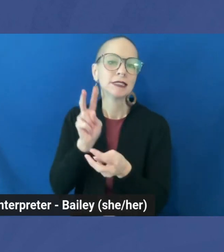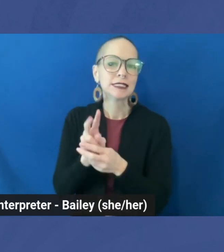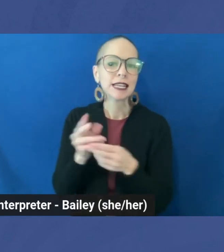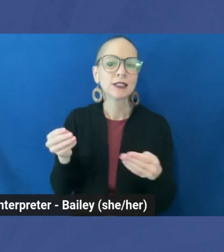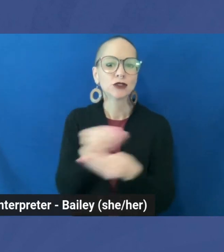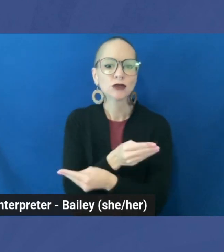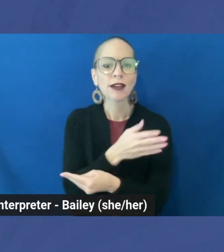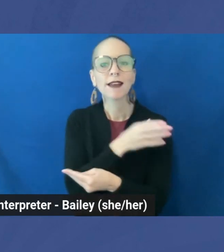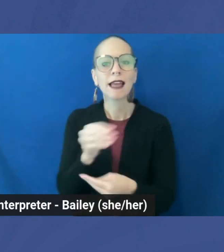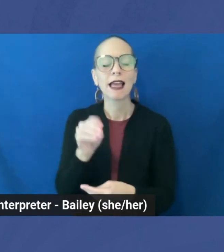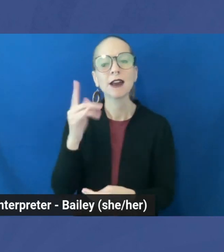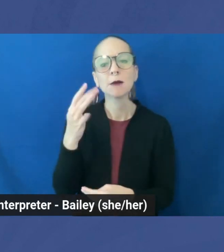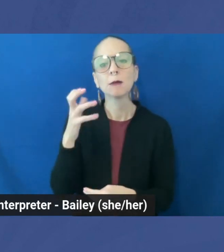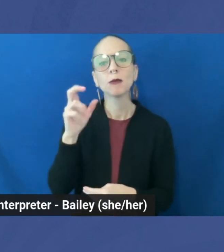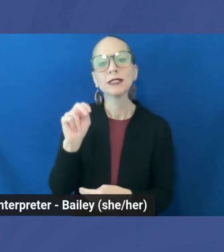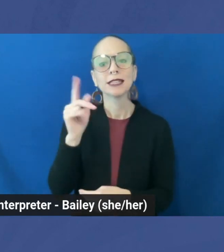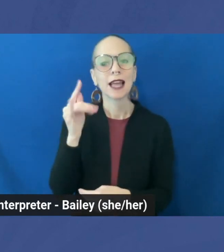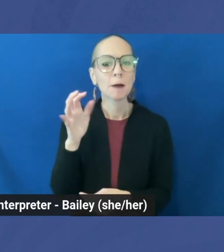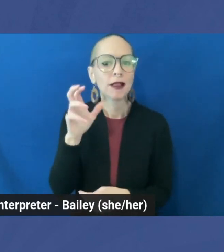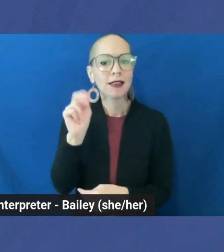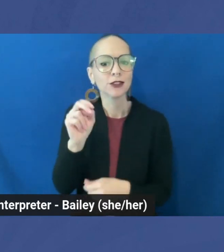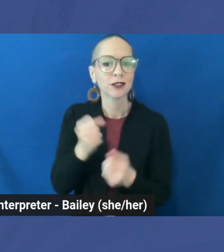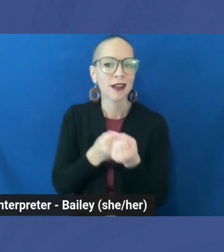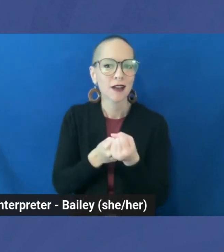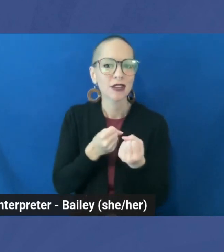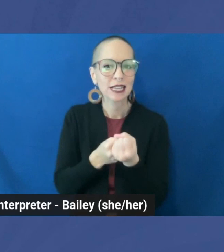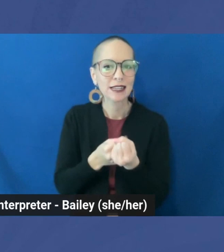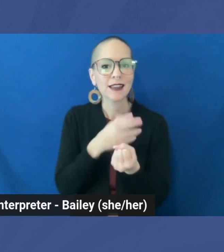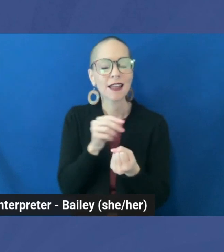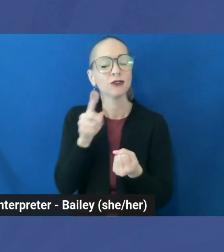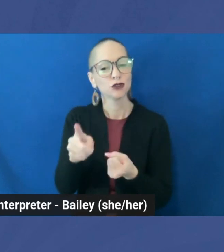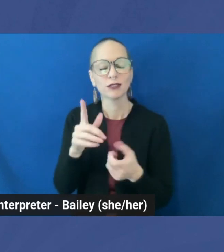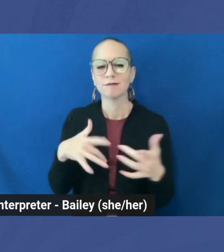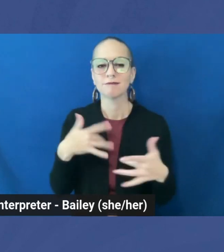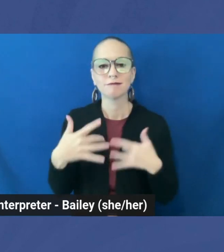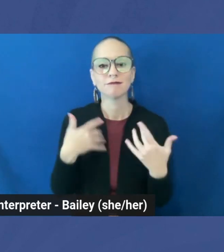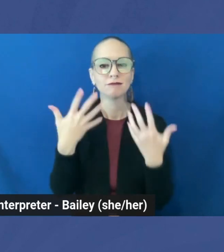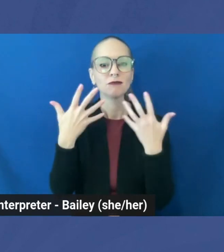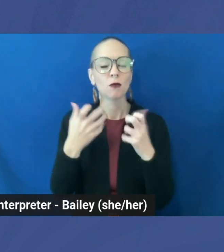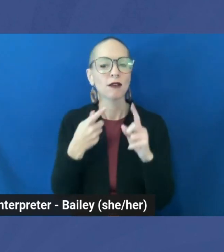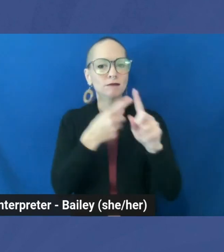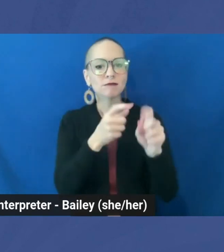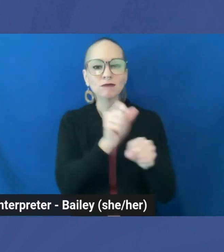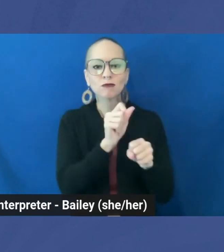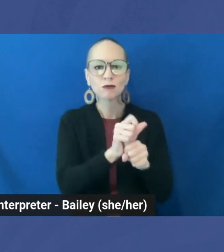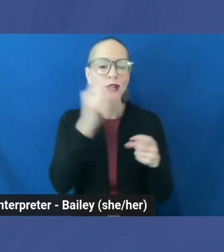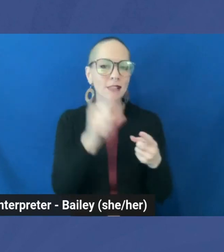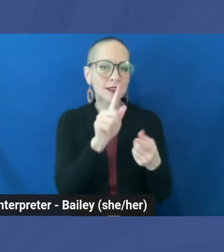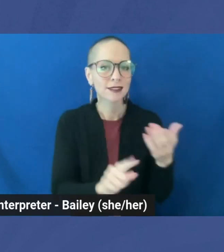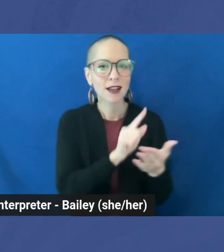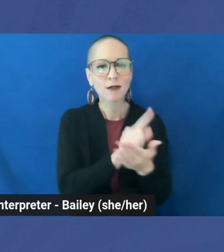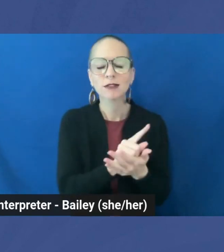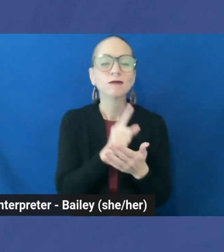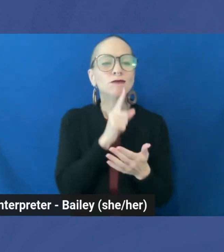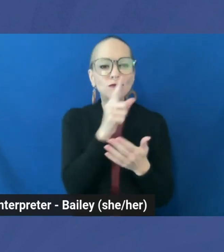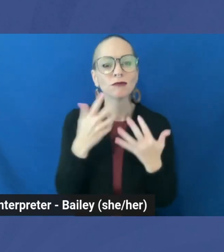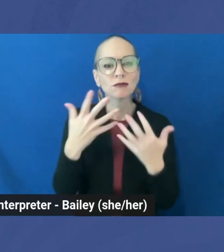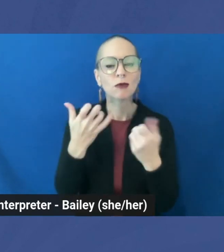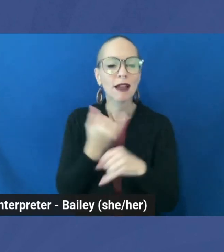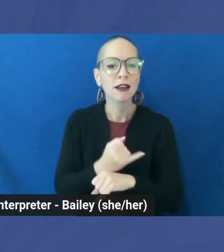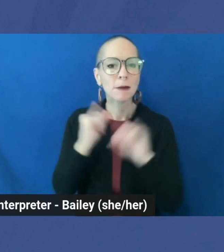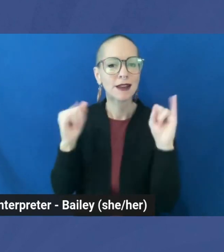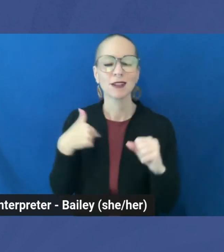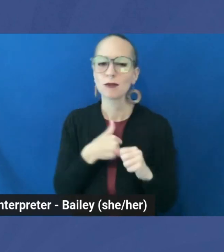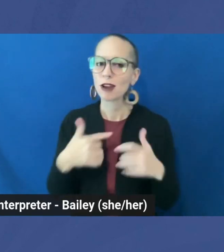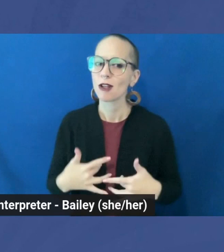abolition advocate and is passionate about working as few hours as possible while achieving as much independence as possible. We're